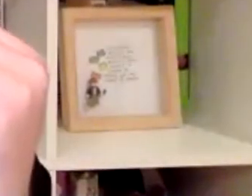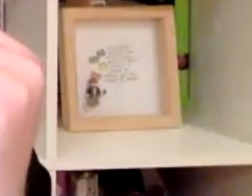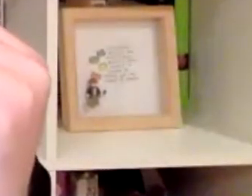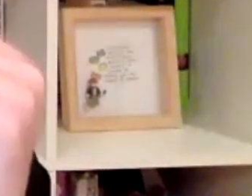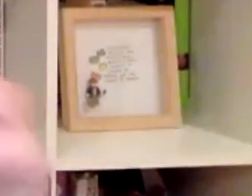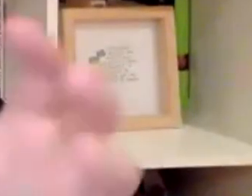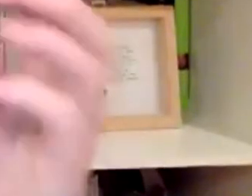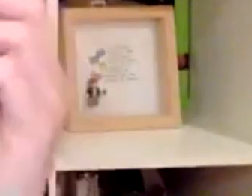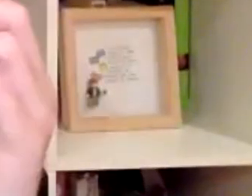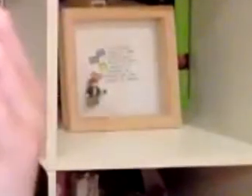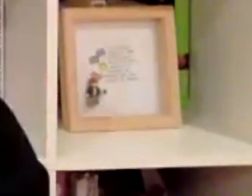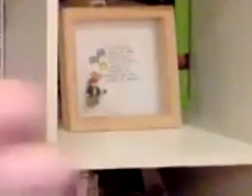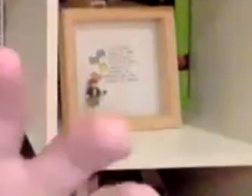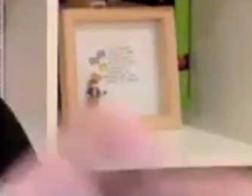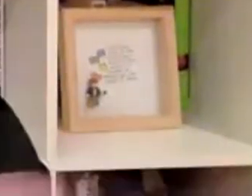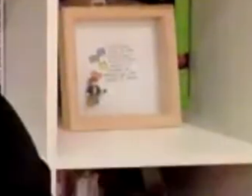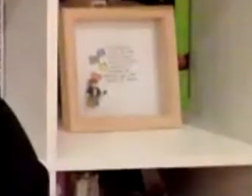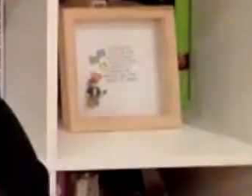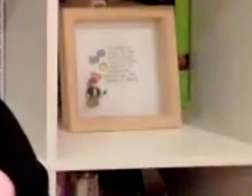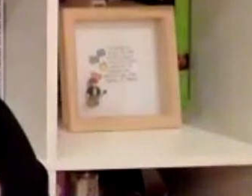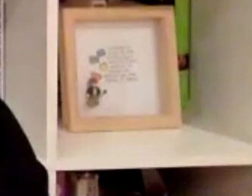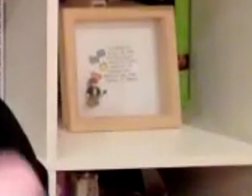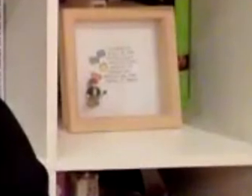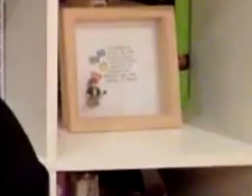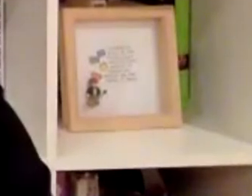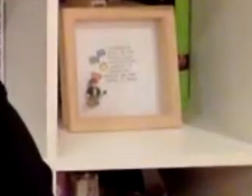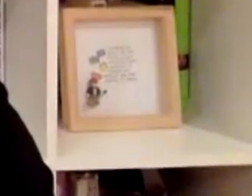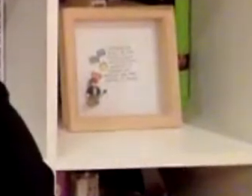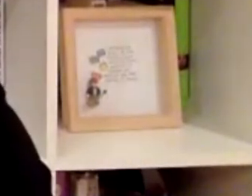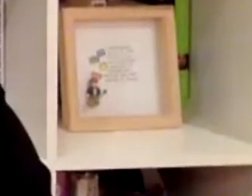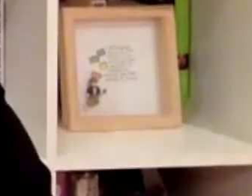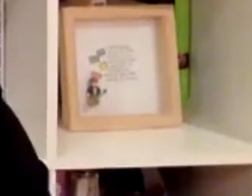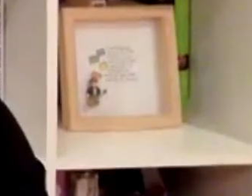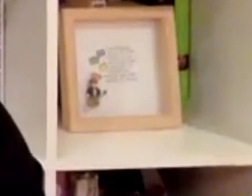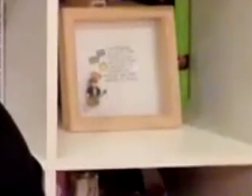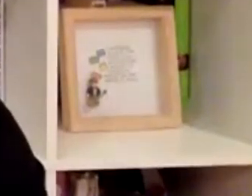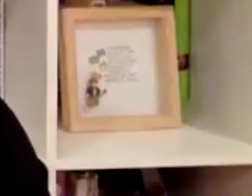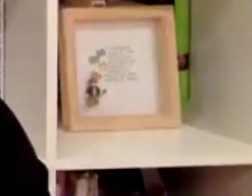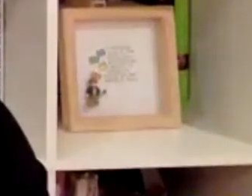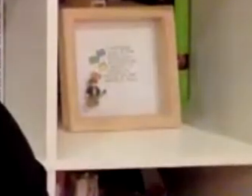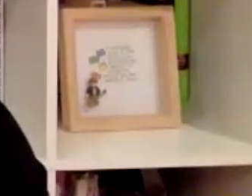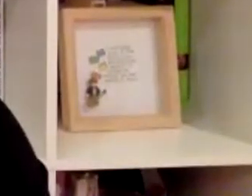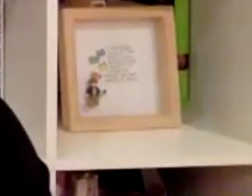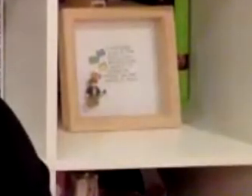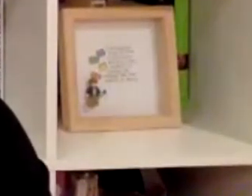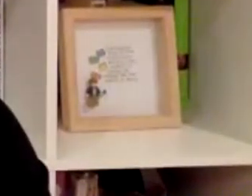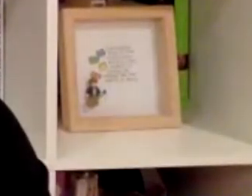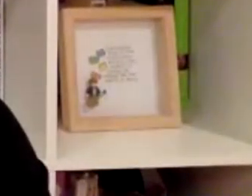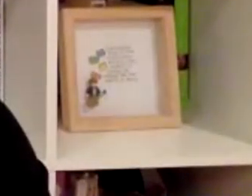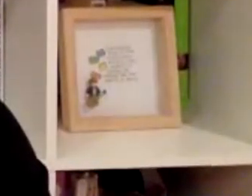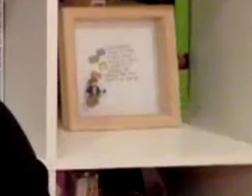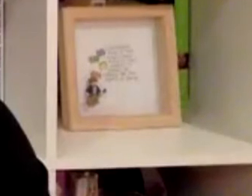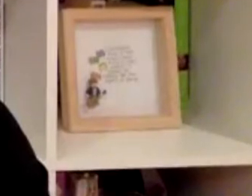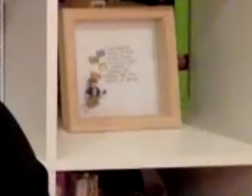you know literacy numbers whatever it is they're doing that the speech and language element is is always in there um